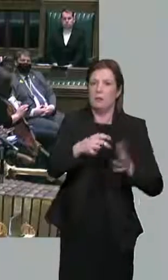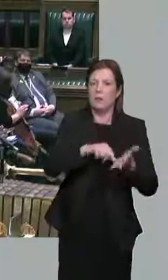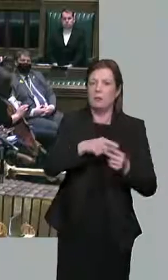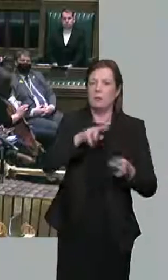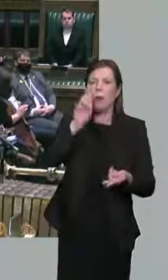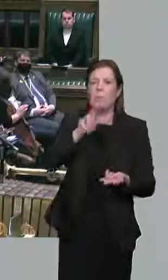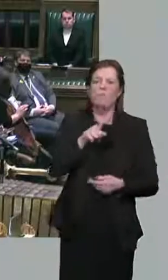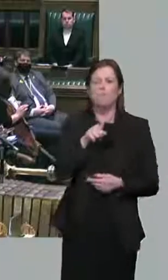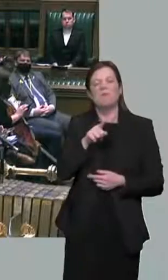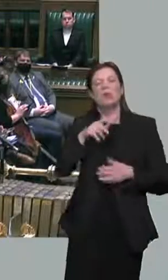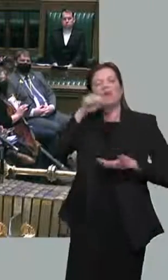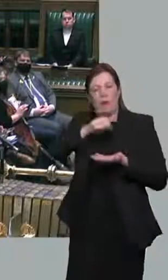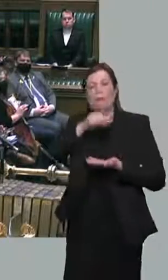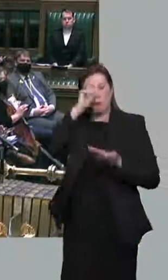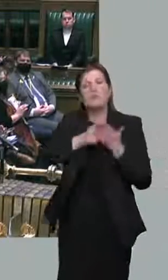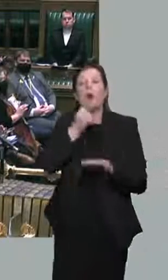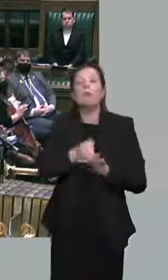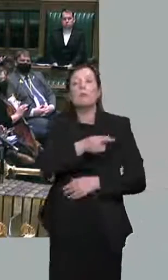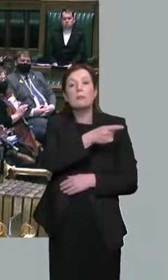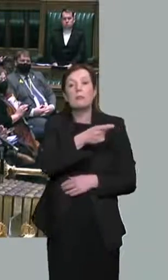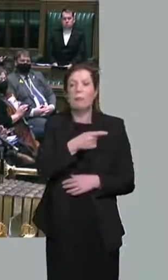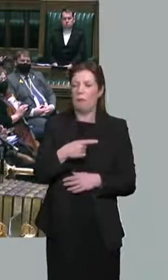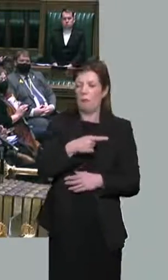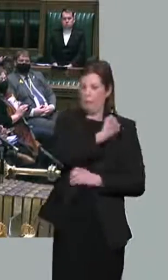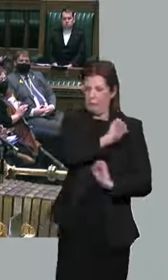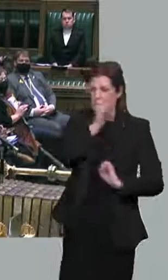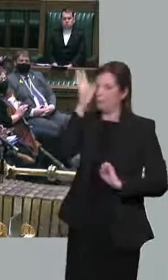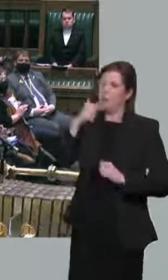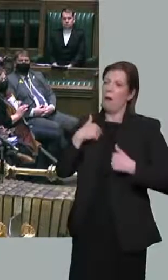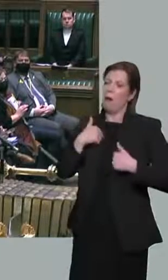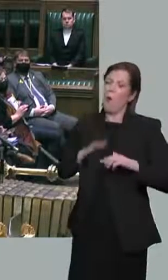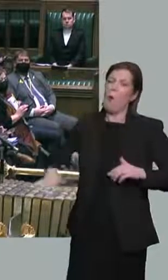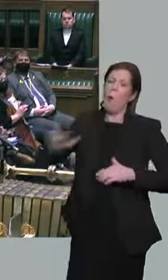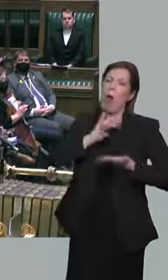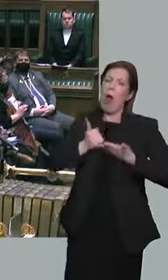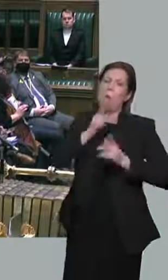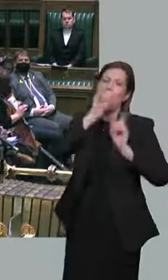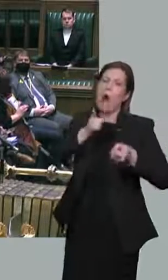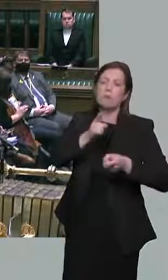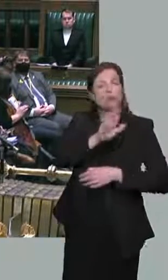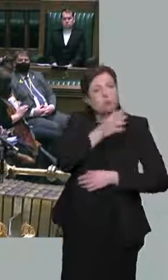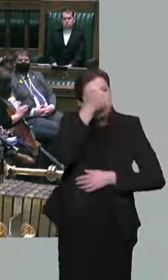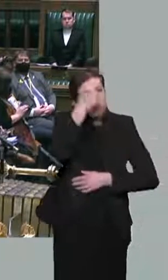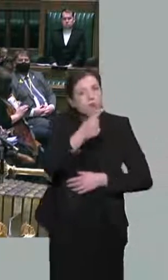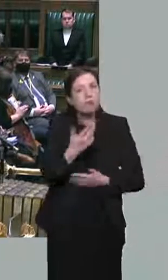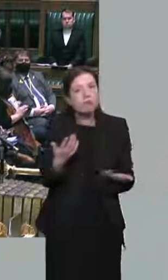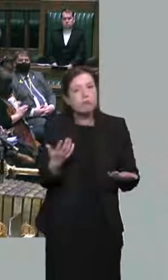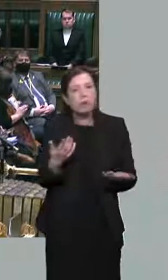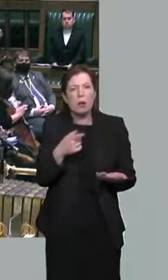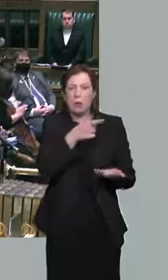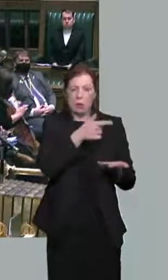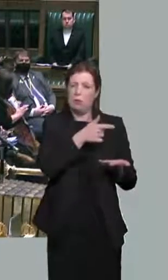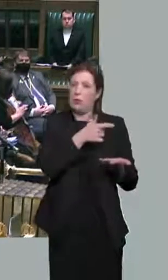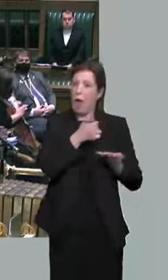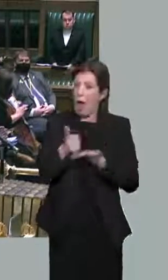Now, the Chancellor says we can't help everyone. And that's absolutely true. But who has the Chancellor been